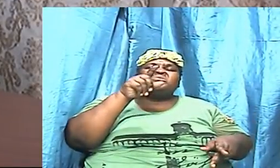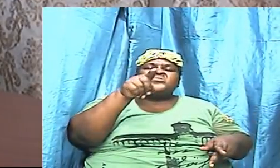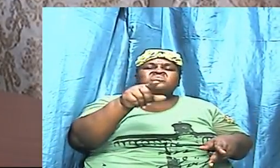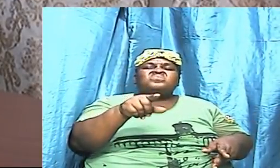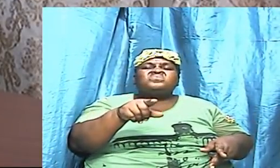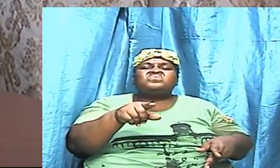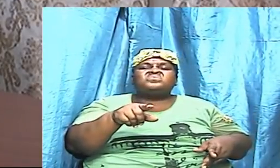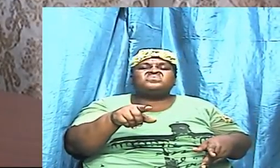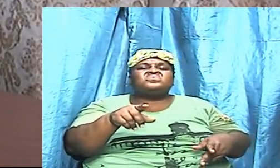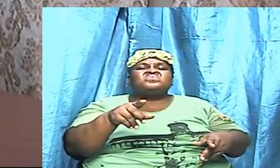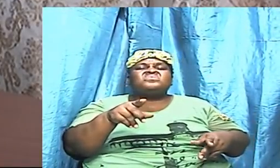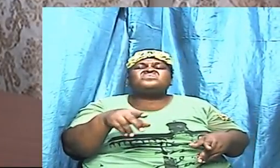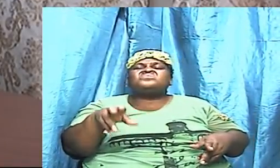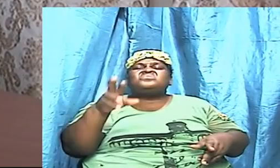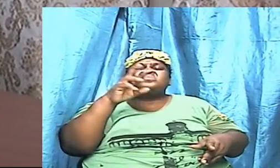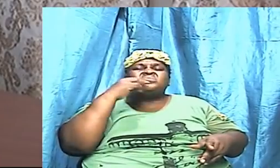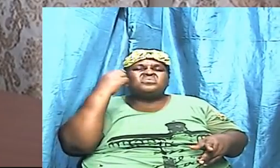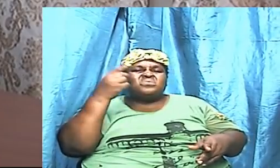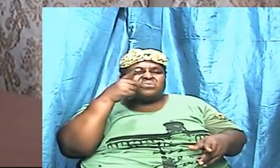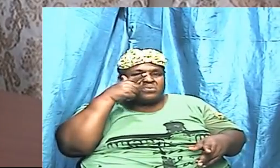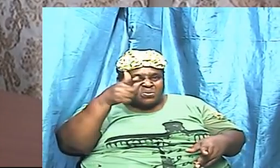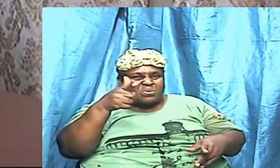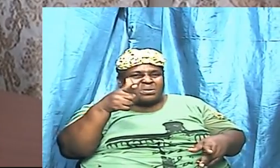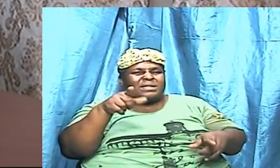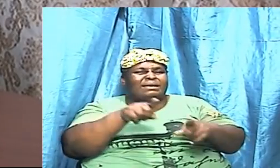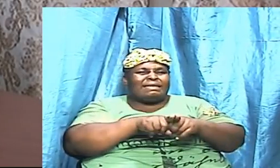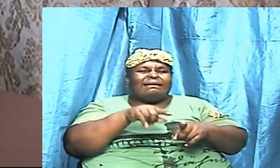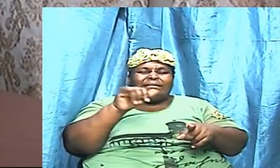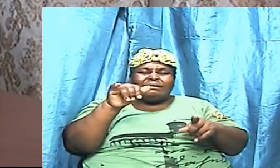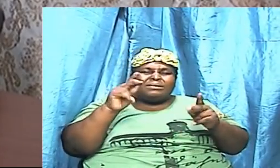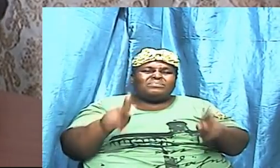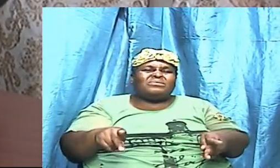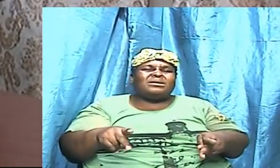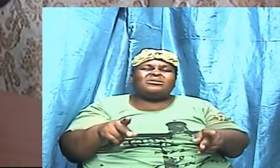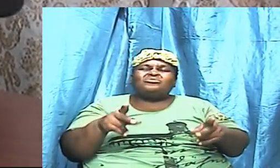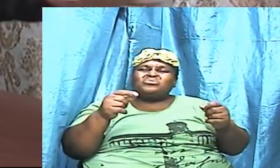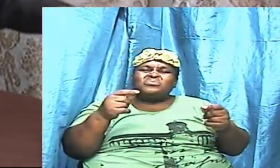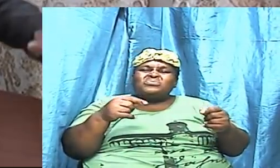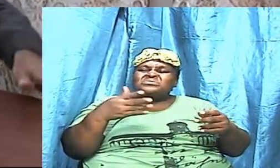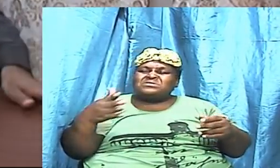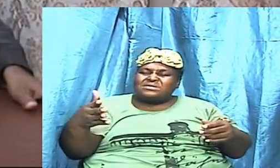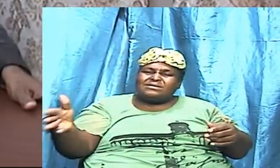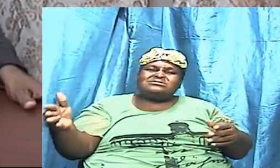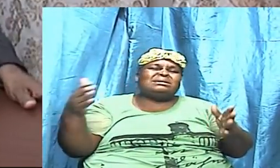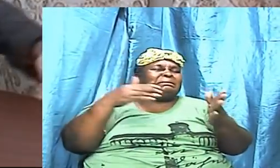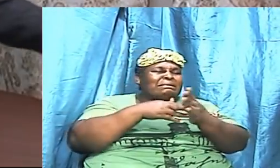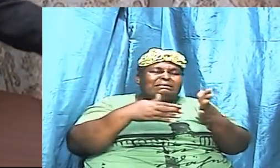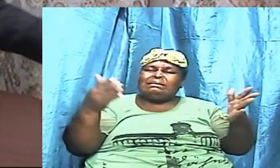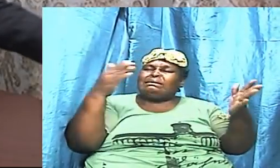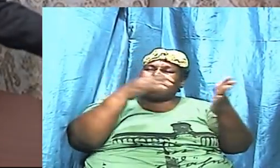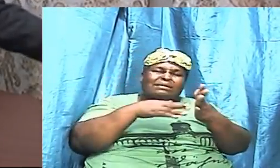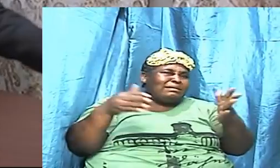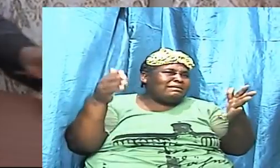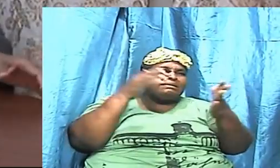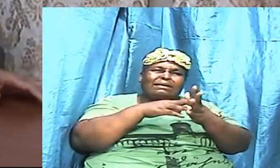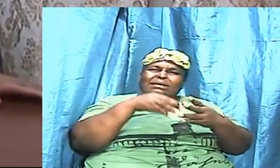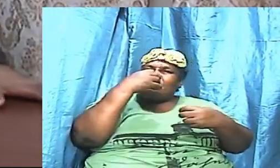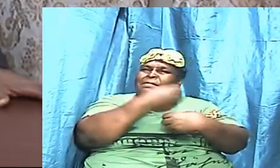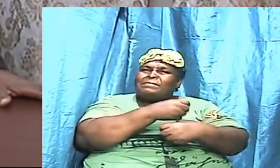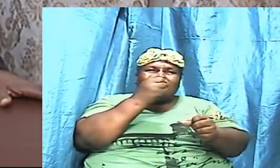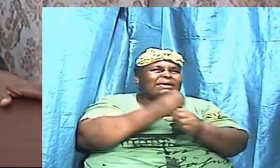be because you're always doing this thing over and over and you will never get the victory over this because you're just not